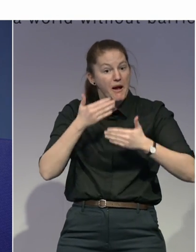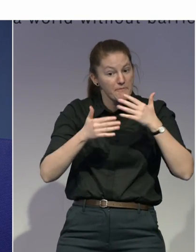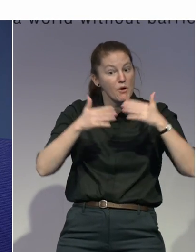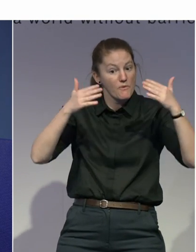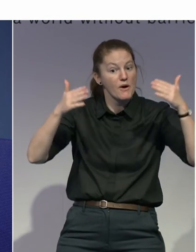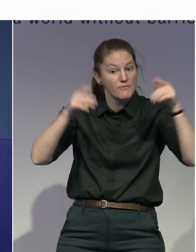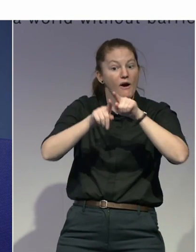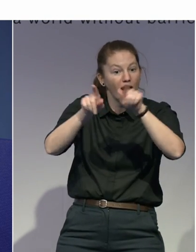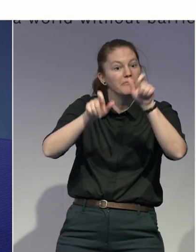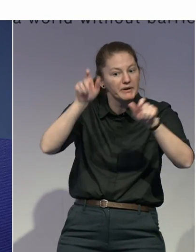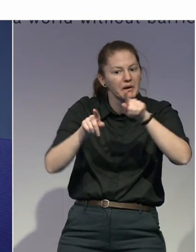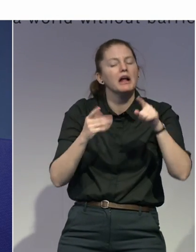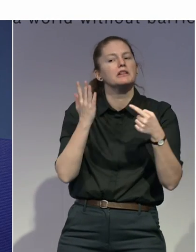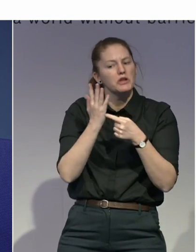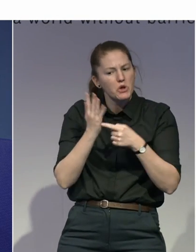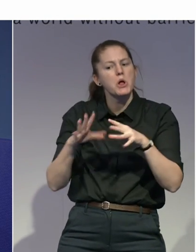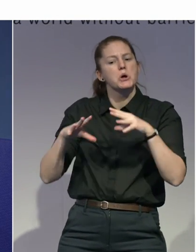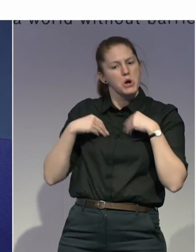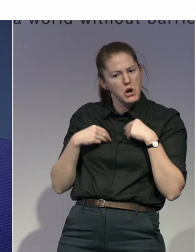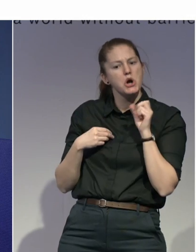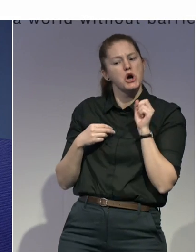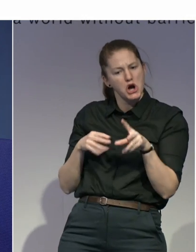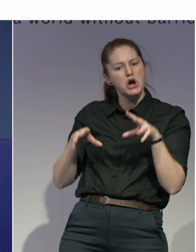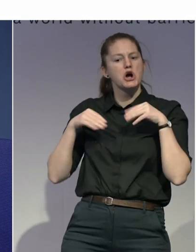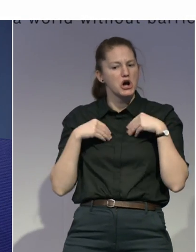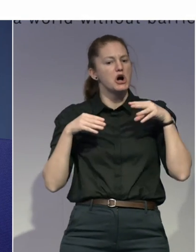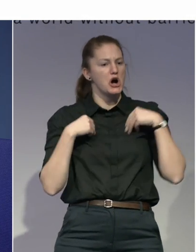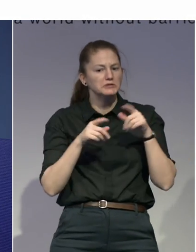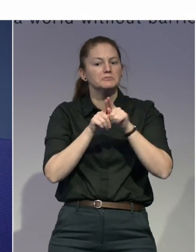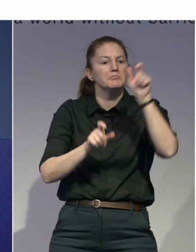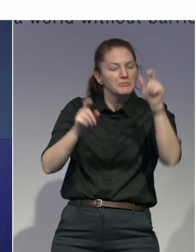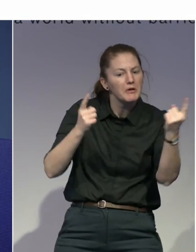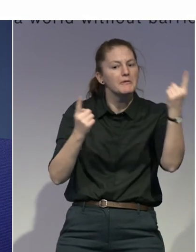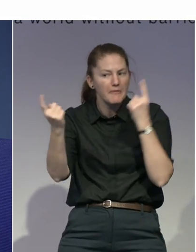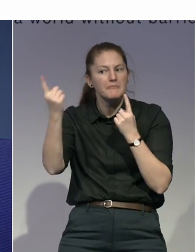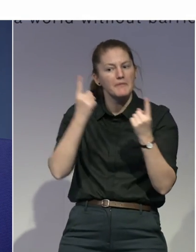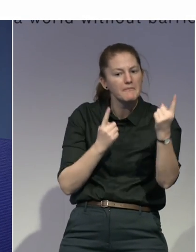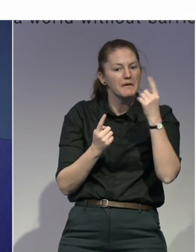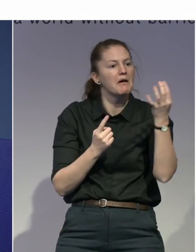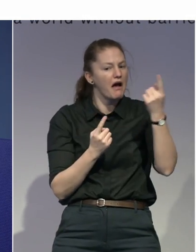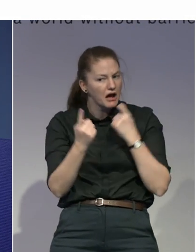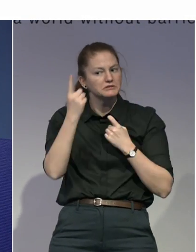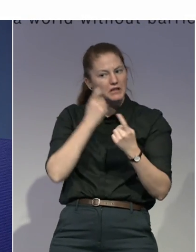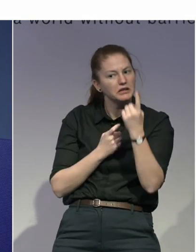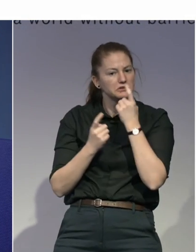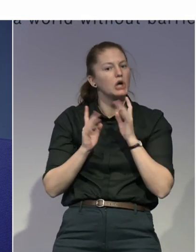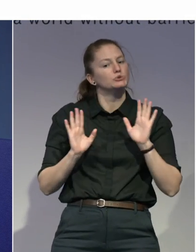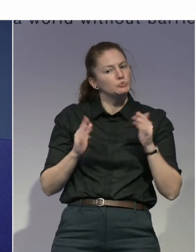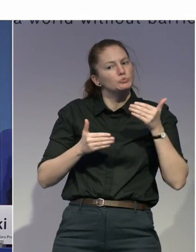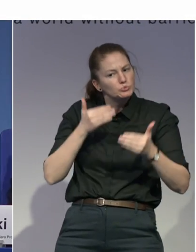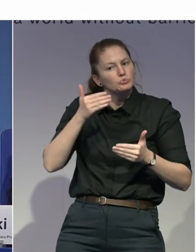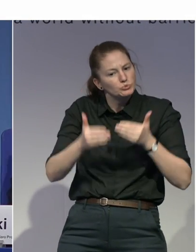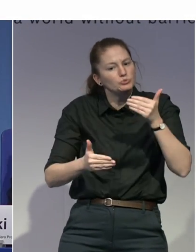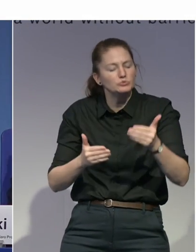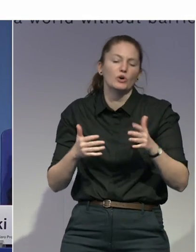interested in assistive technology, and they are coming up to us for more information and inputs. Yeah. So, it was a good thing. Yeah. Thank you for that. I